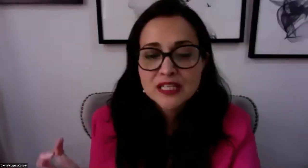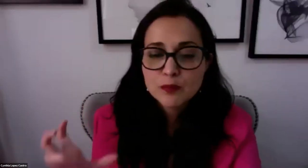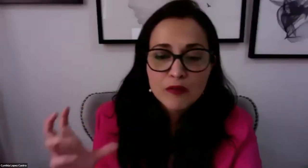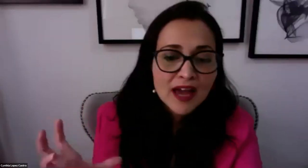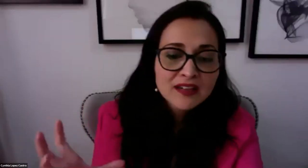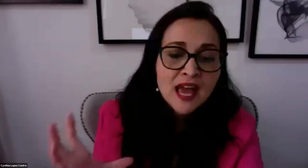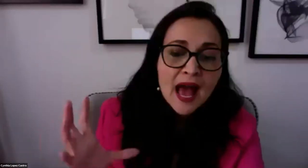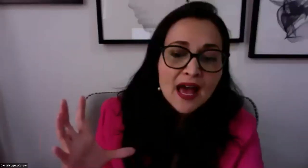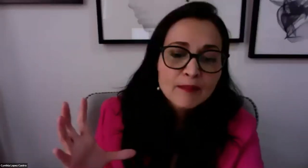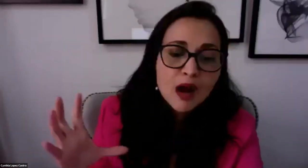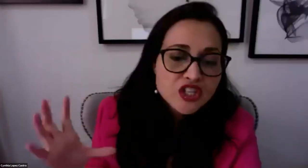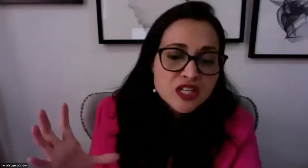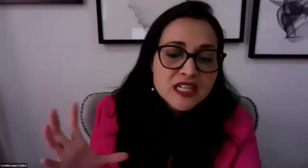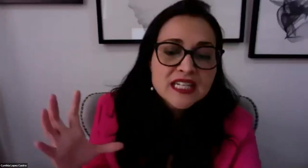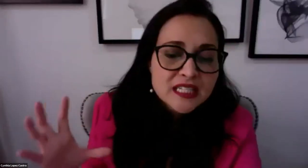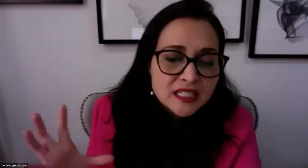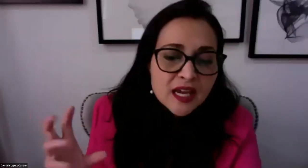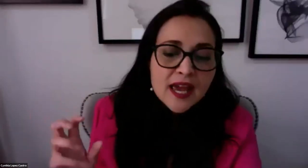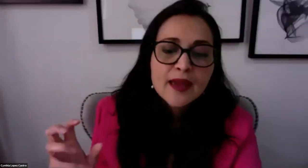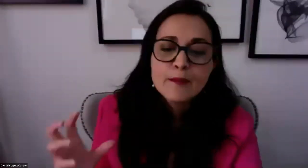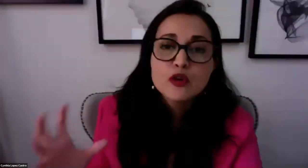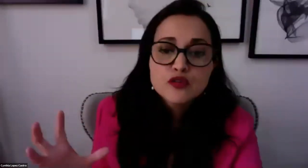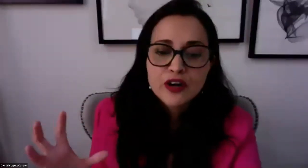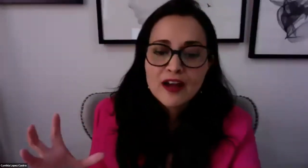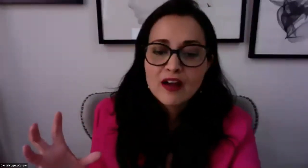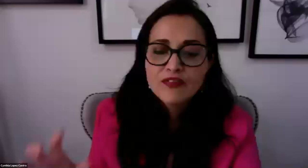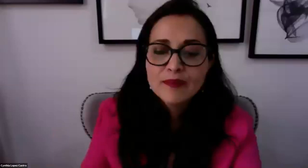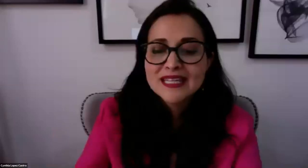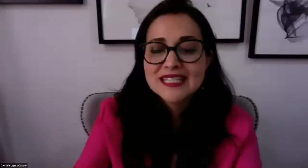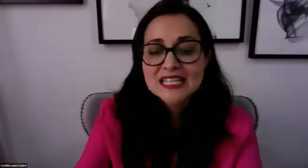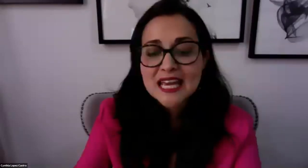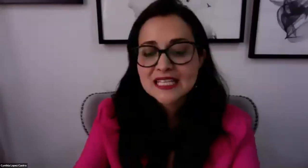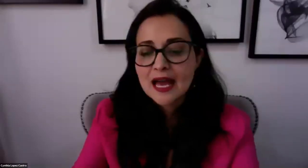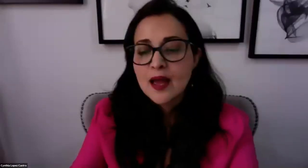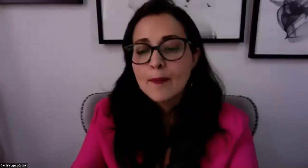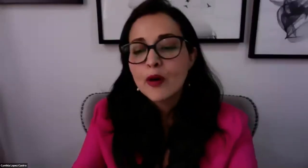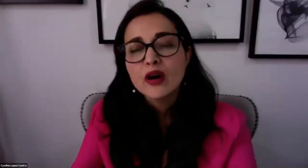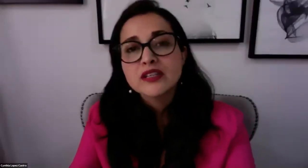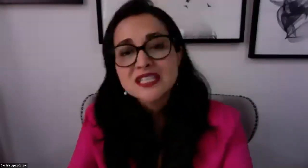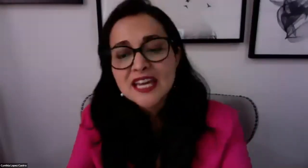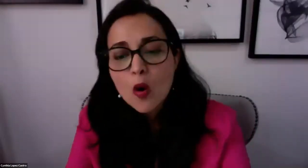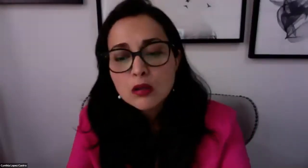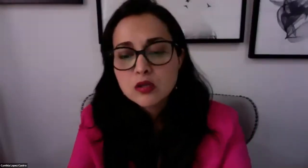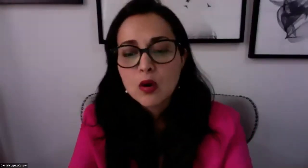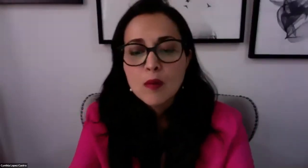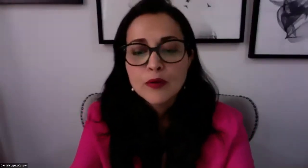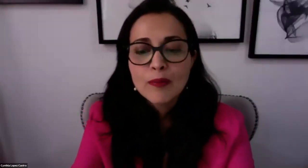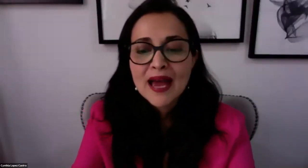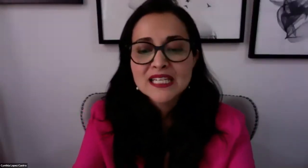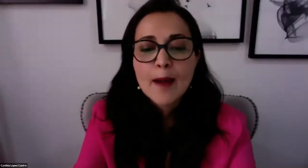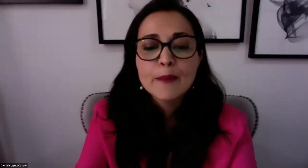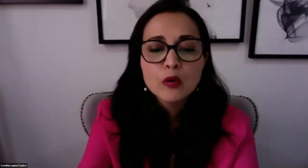movements provide a much-needed push for a feminist agenda, but they also